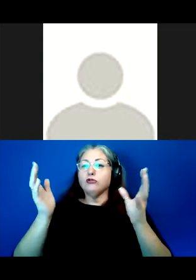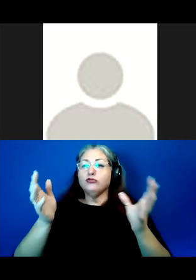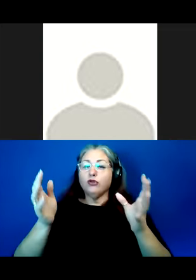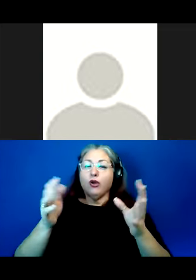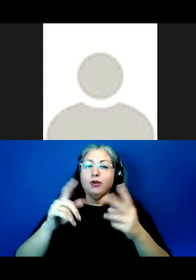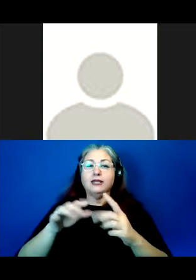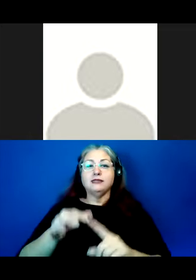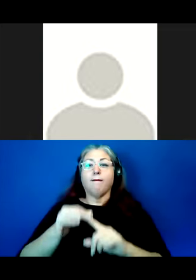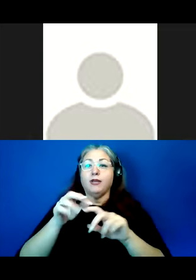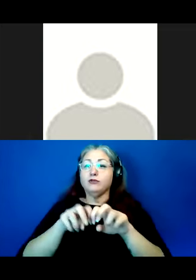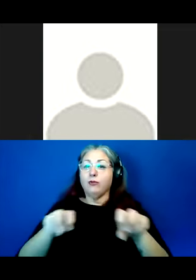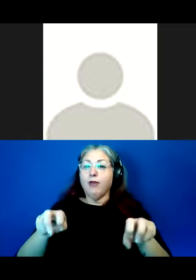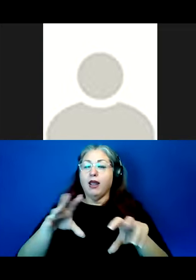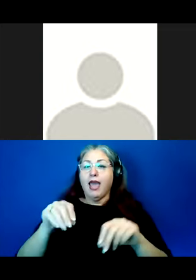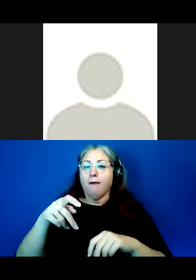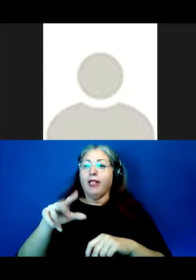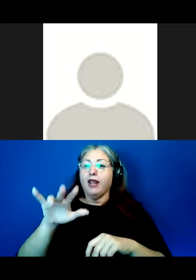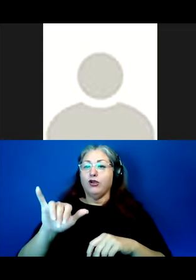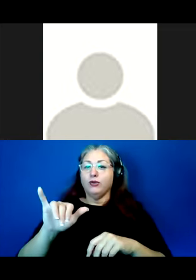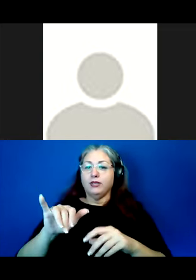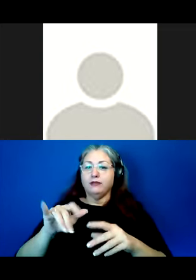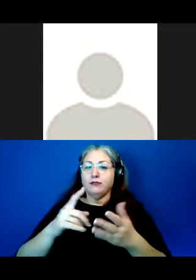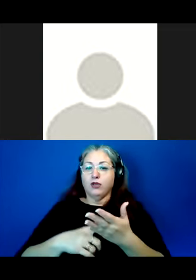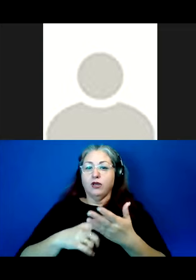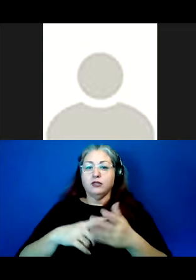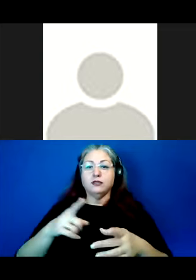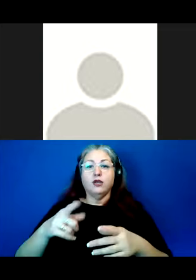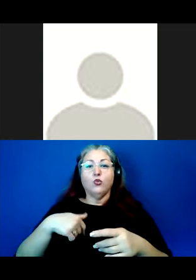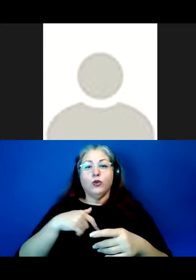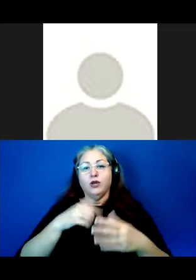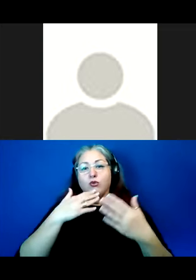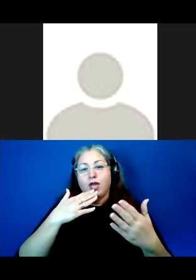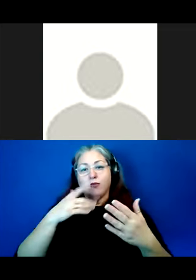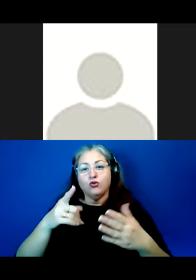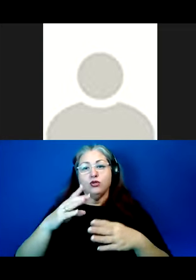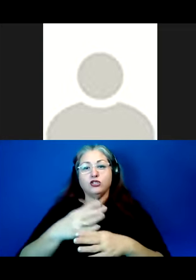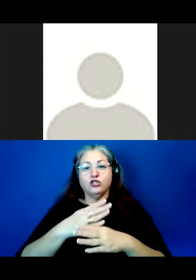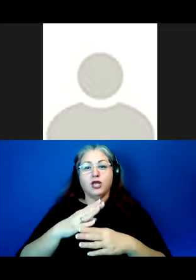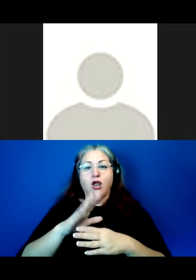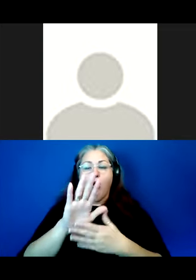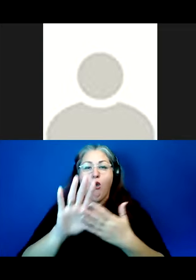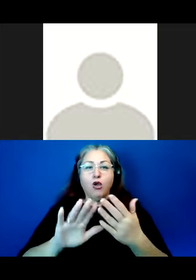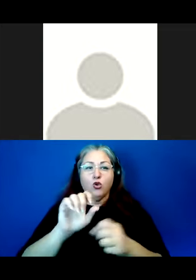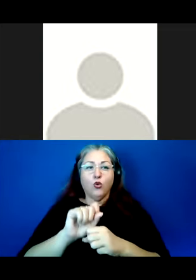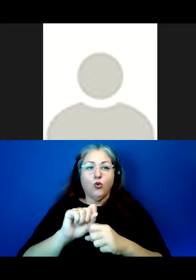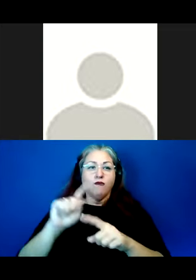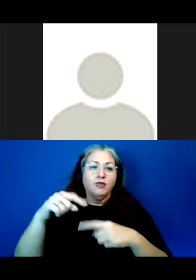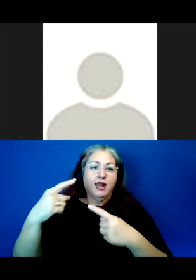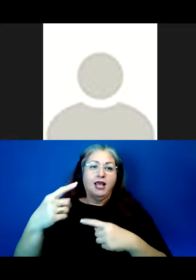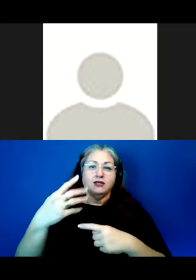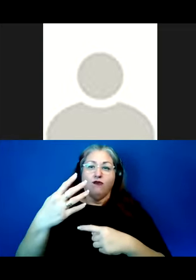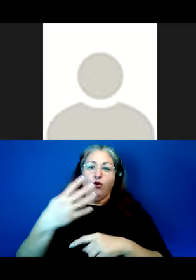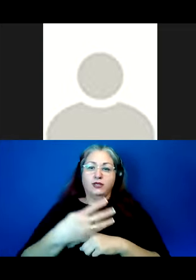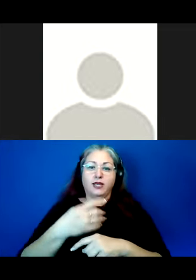the special panel, and plenary talks. We are grateful for you sharing your work with us over the last four days.